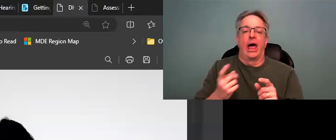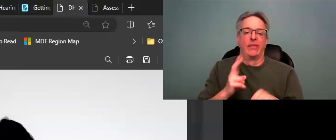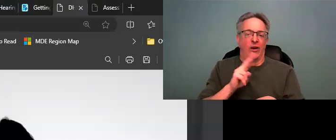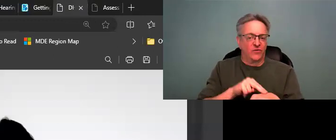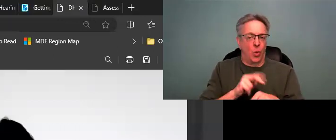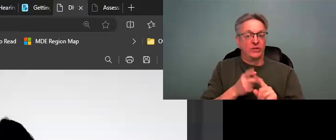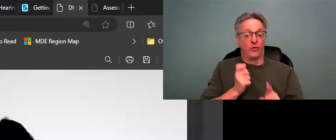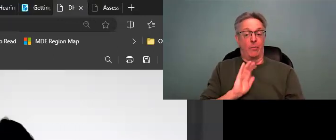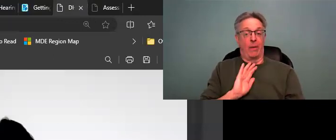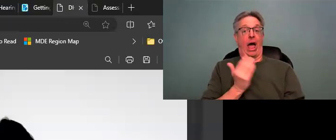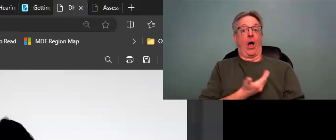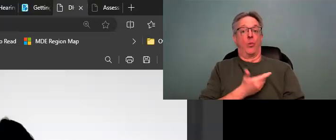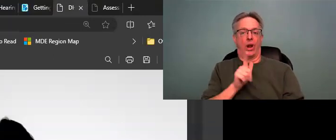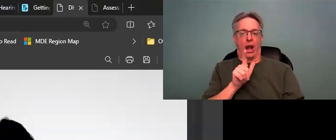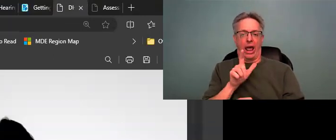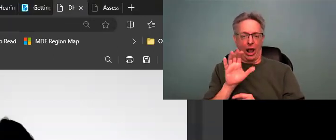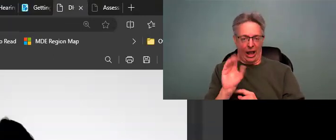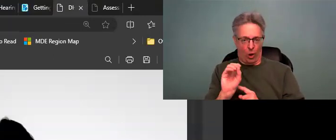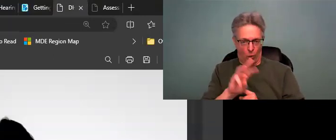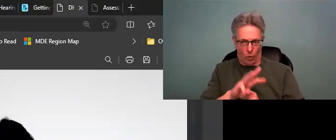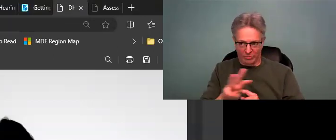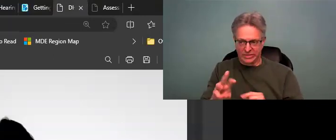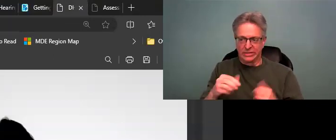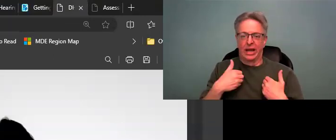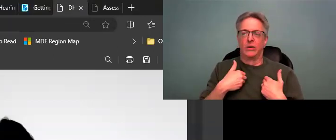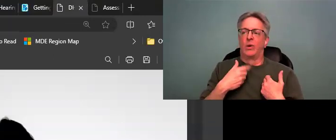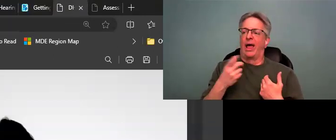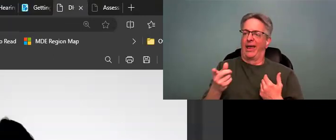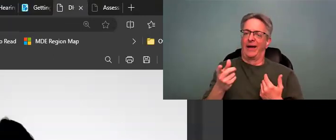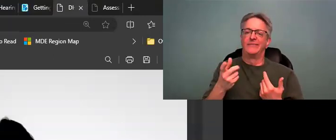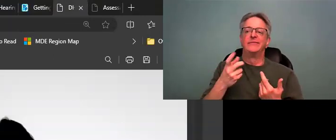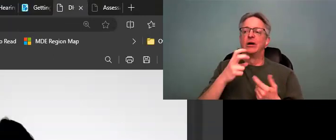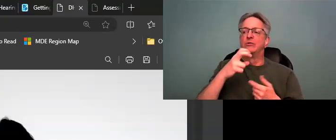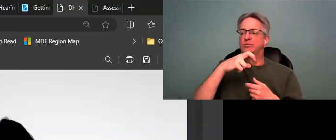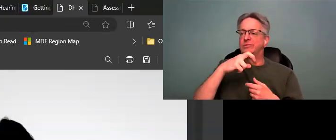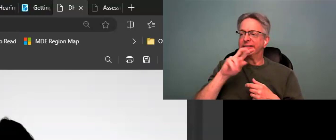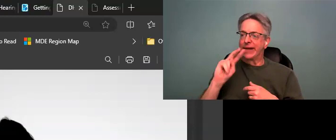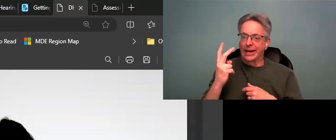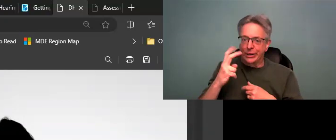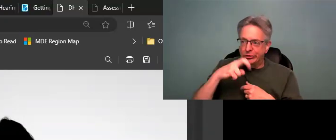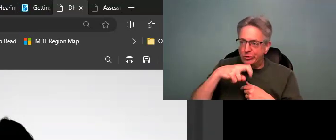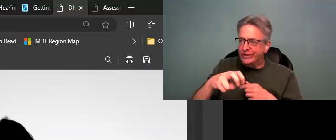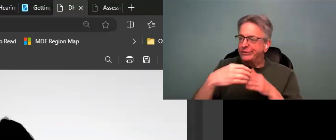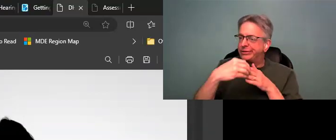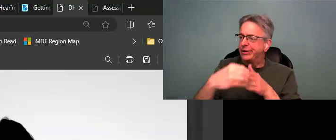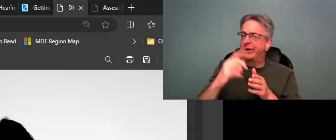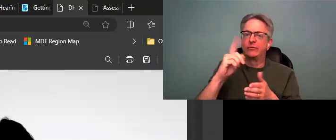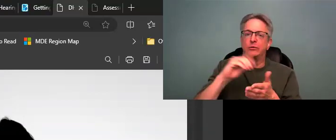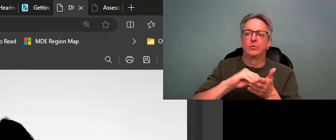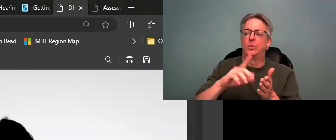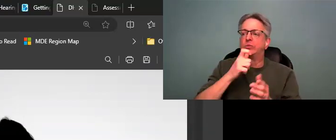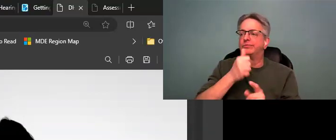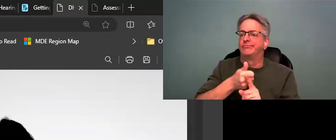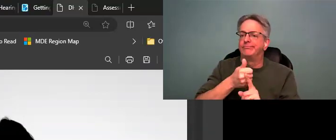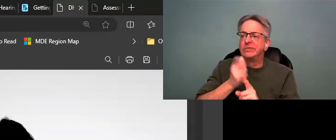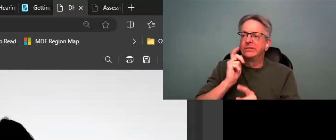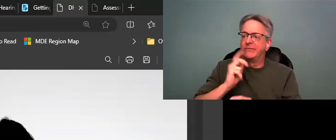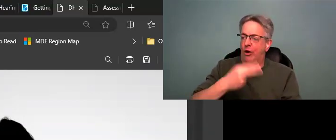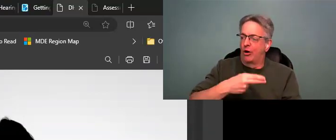this website. And then of course, from MDE-LIO, our website, we have the secondary